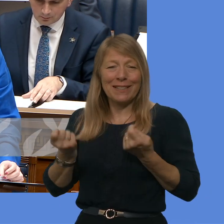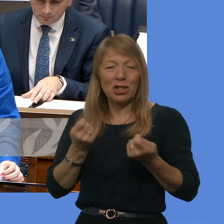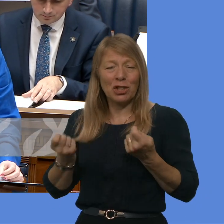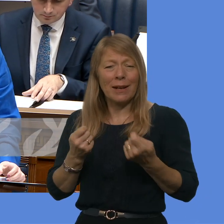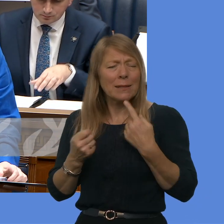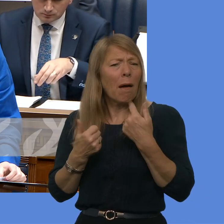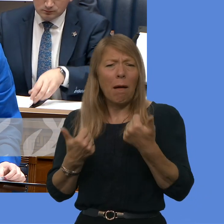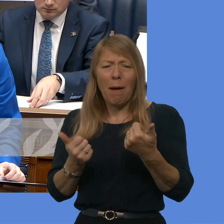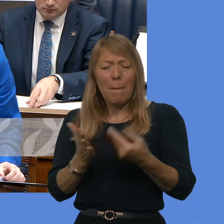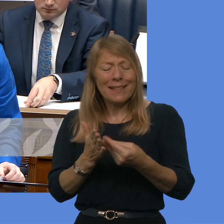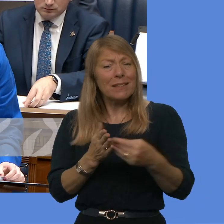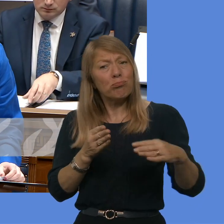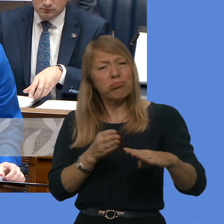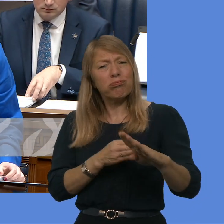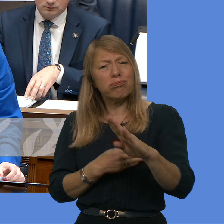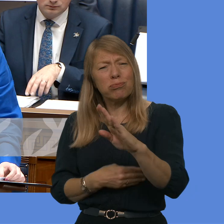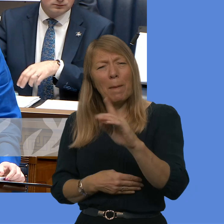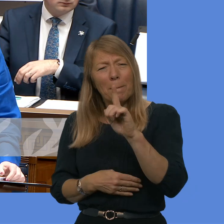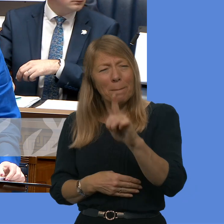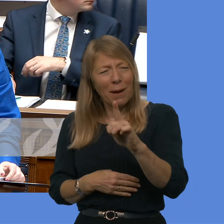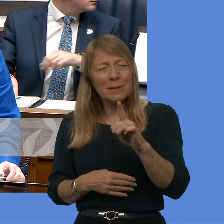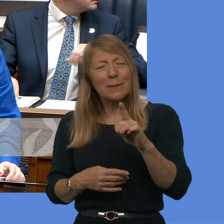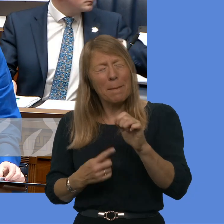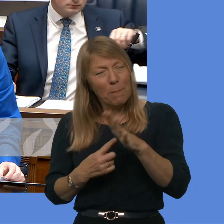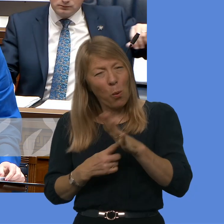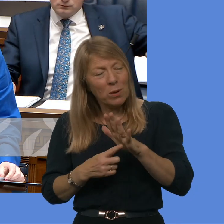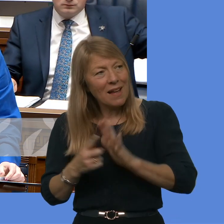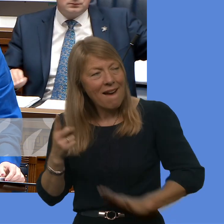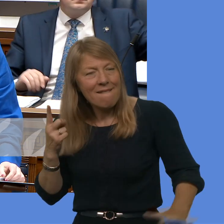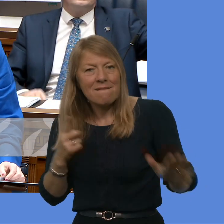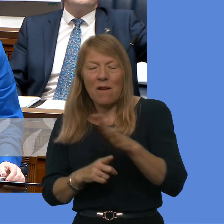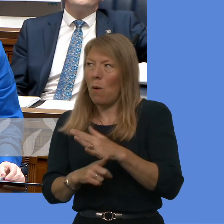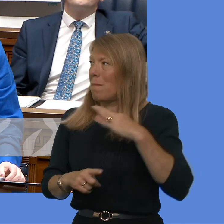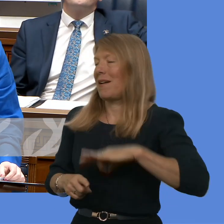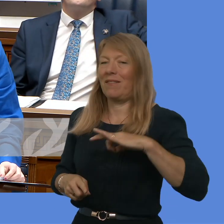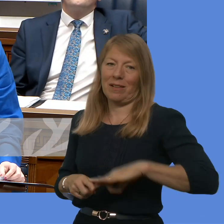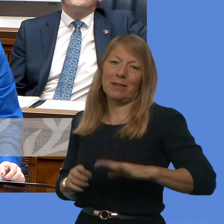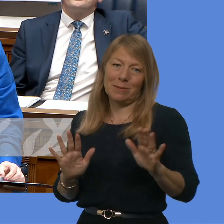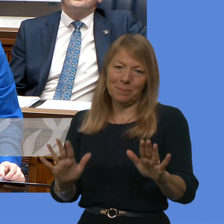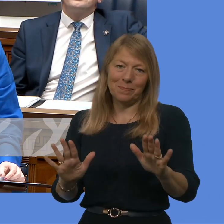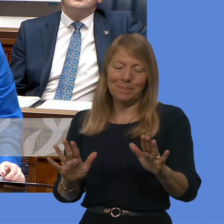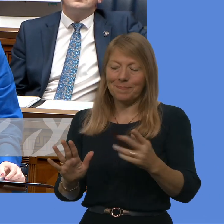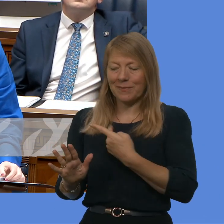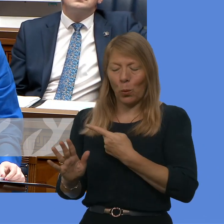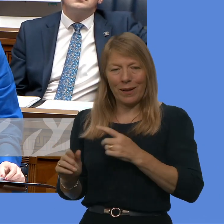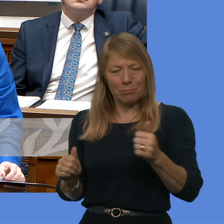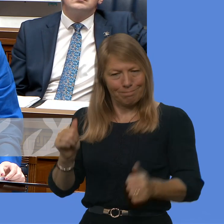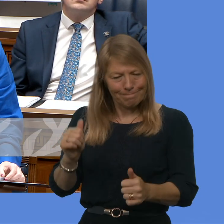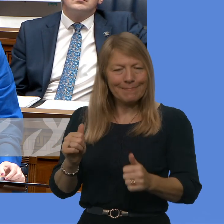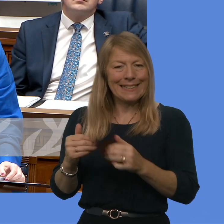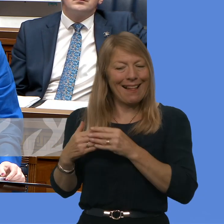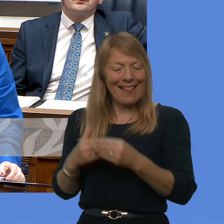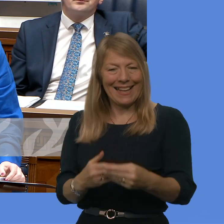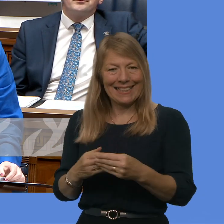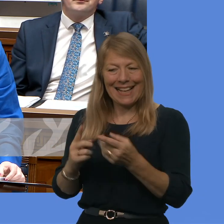prosperity agenda. We need our economy to grow, and we need to do whatever we can as jointly leading the executive, but also working with our